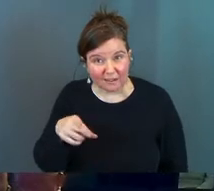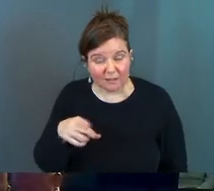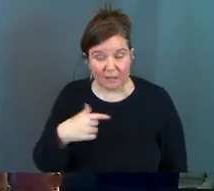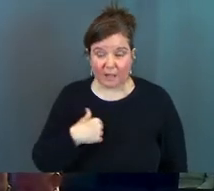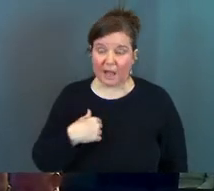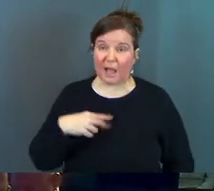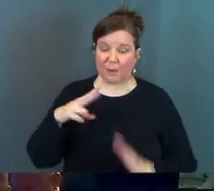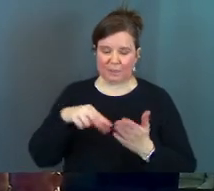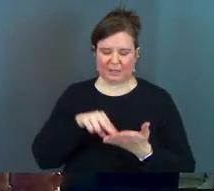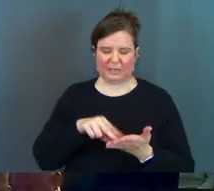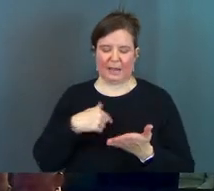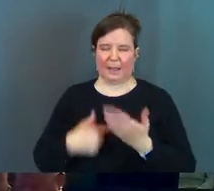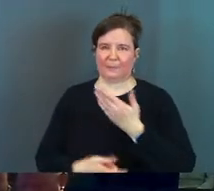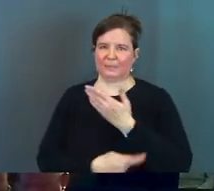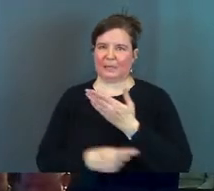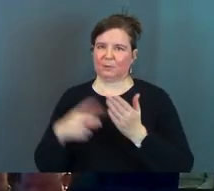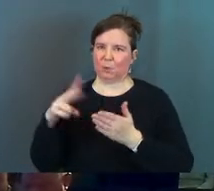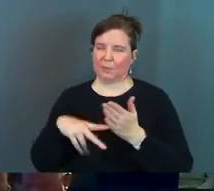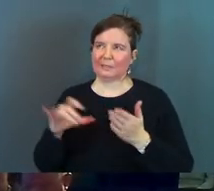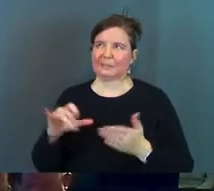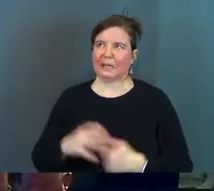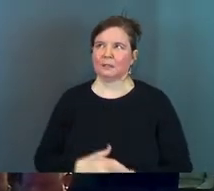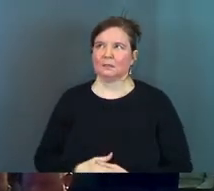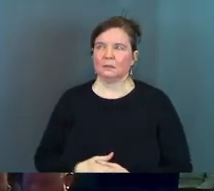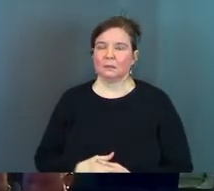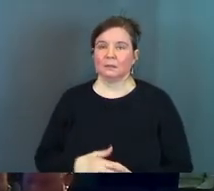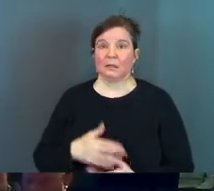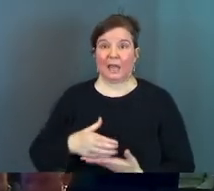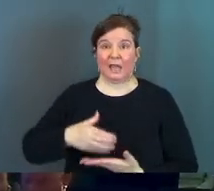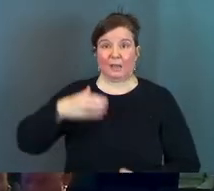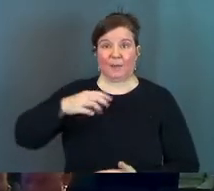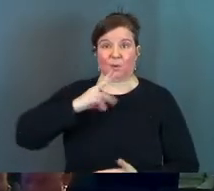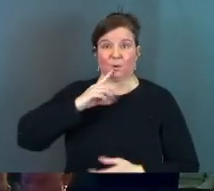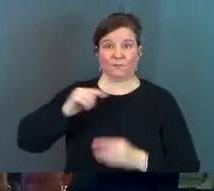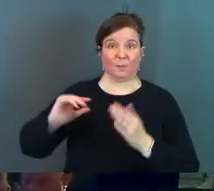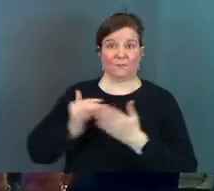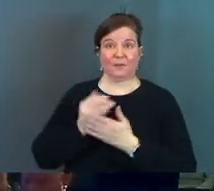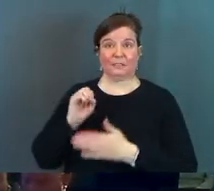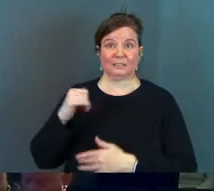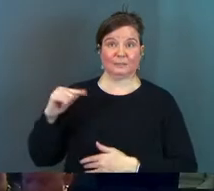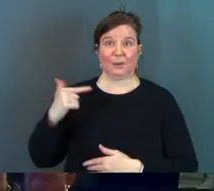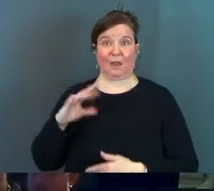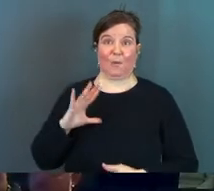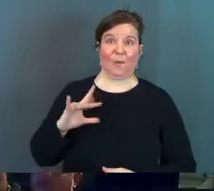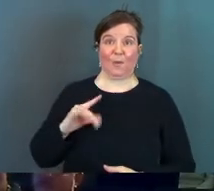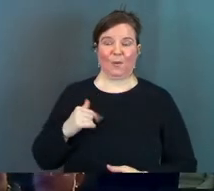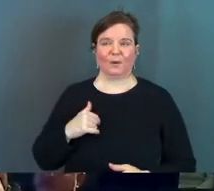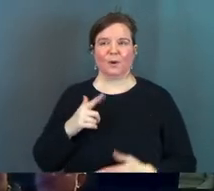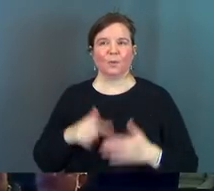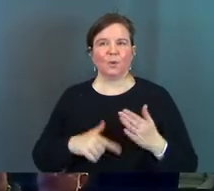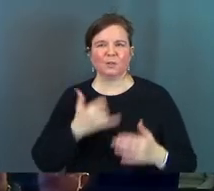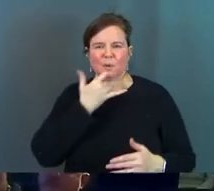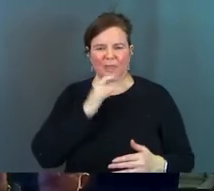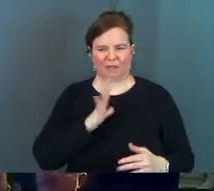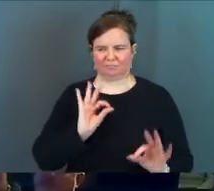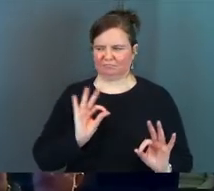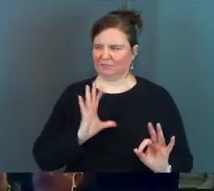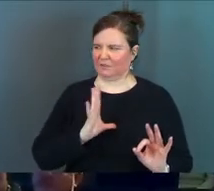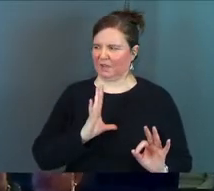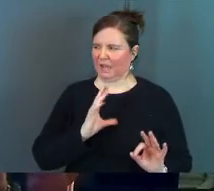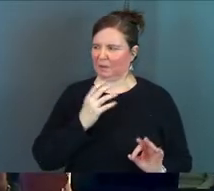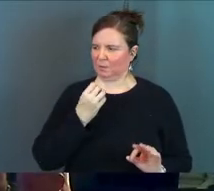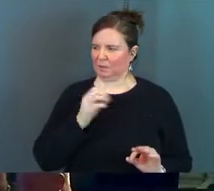like I read this and I'm tempted to read this as like bottled water from a fresh spring you know it's like what's what's what's wrong with that being